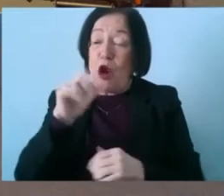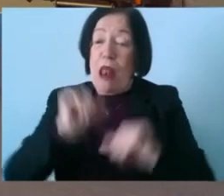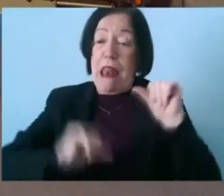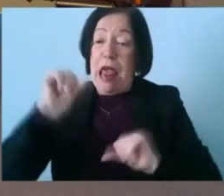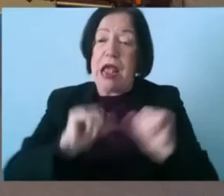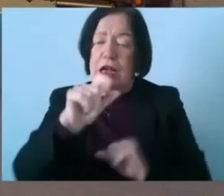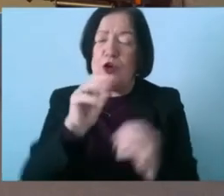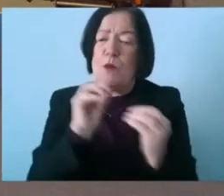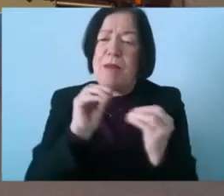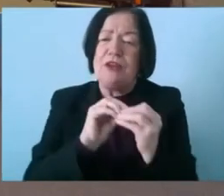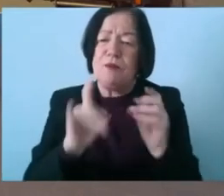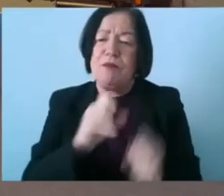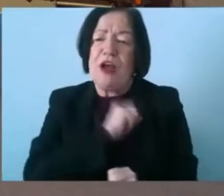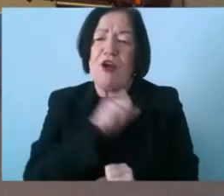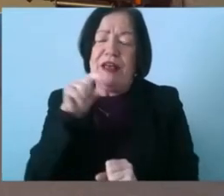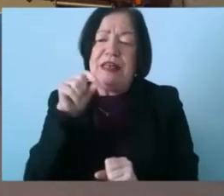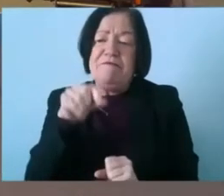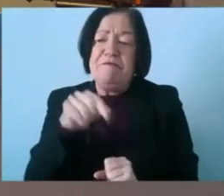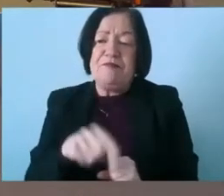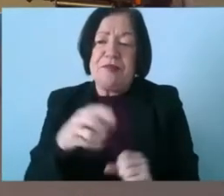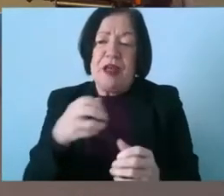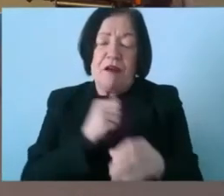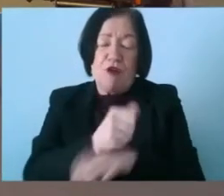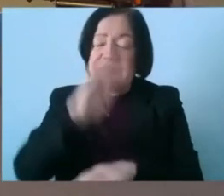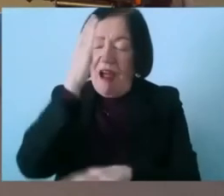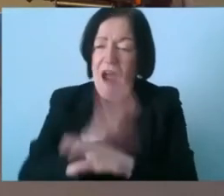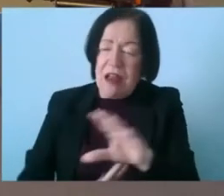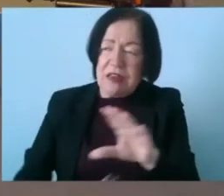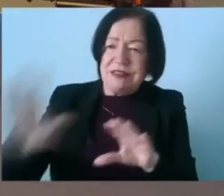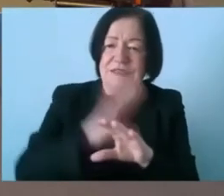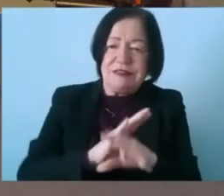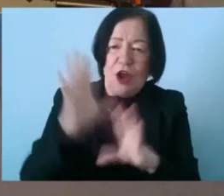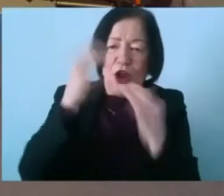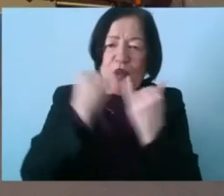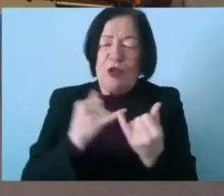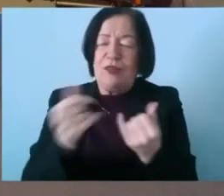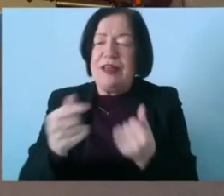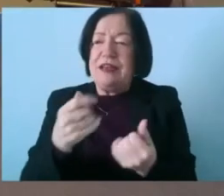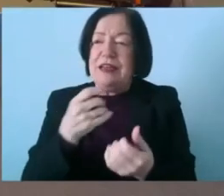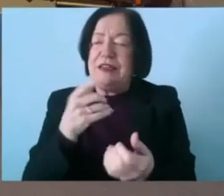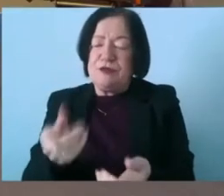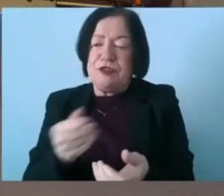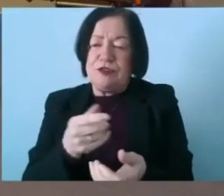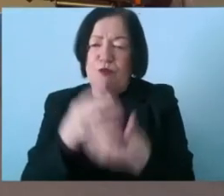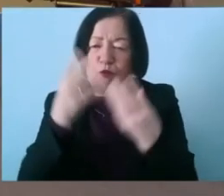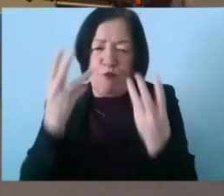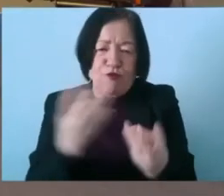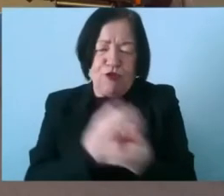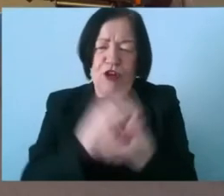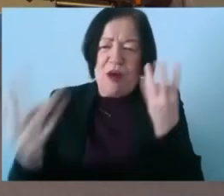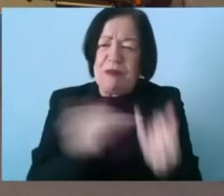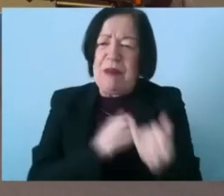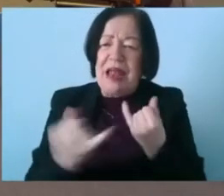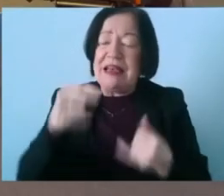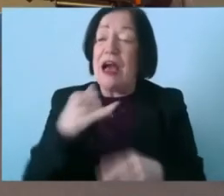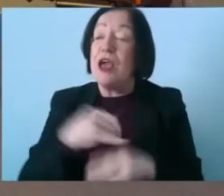about making sure that facilities uh across the island of ireland look like what the kids aspire to play to how important do you think that is and is that